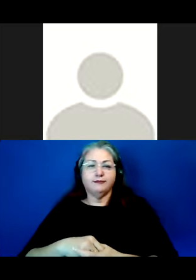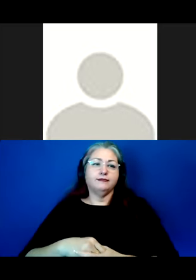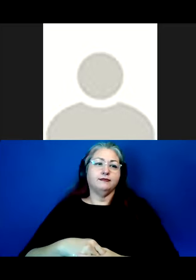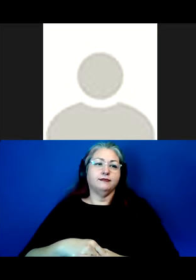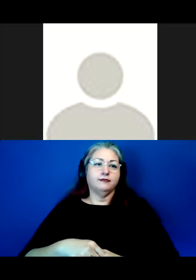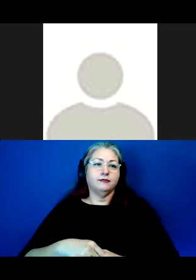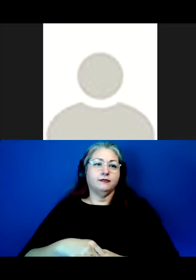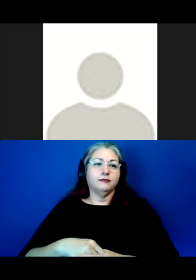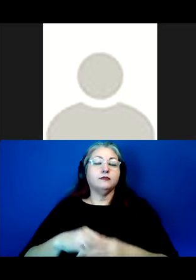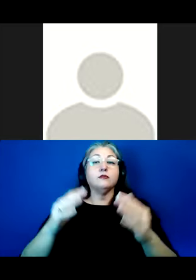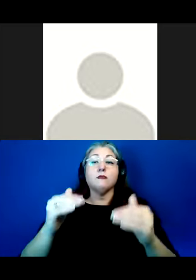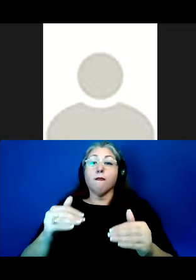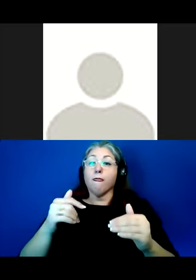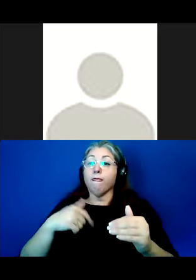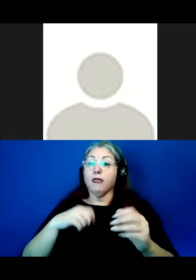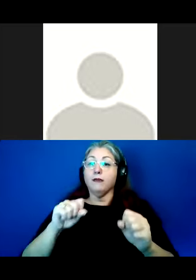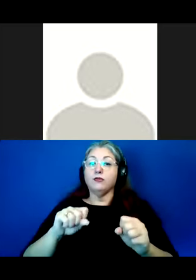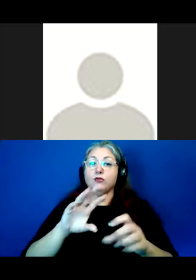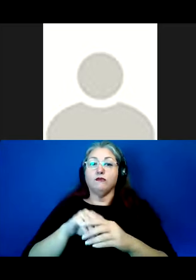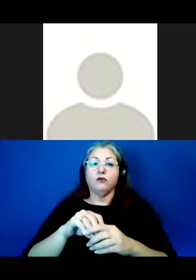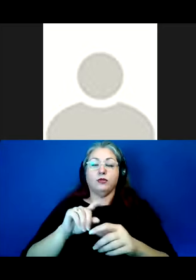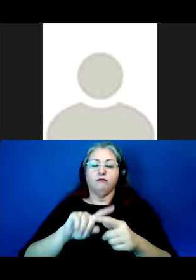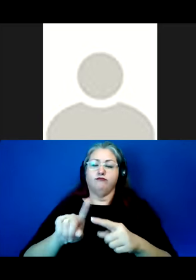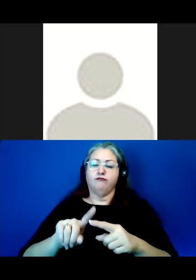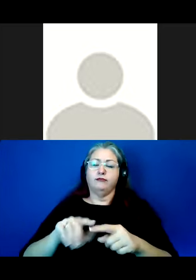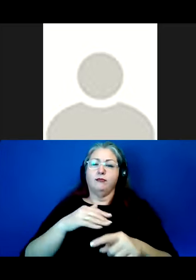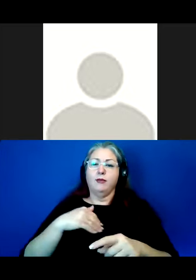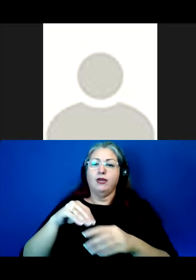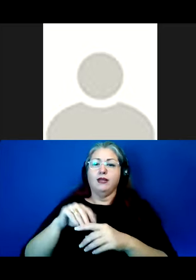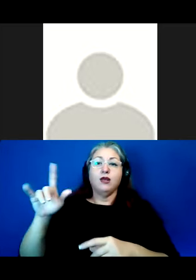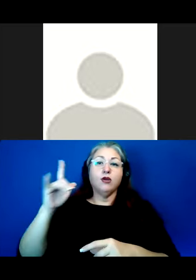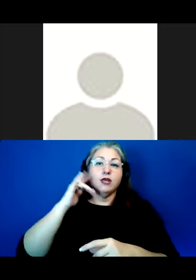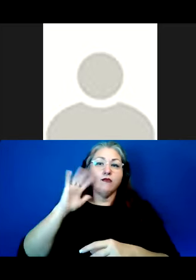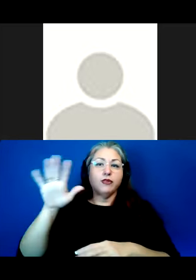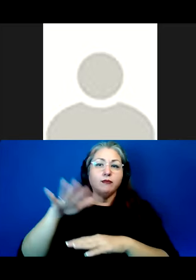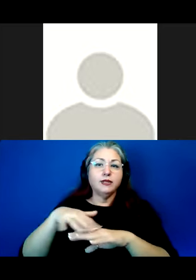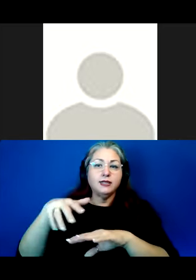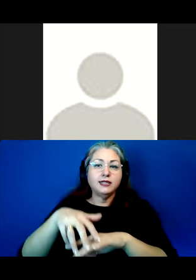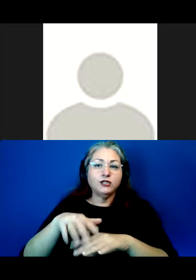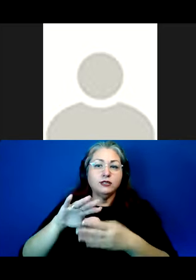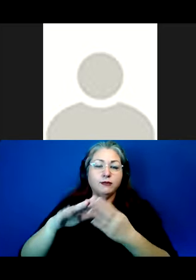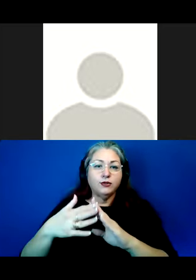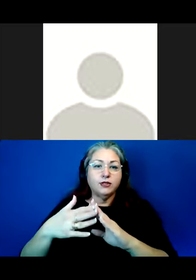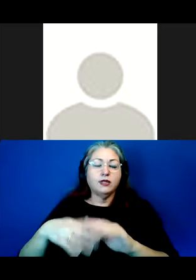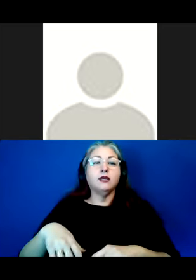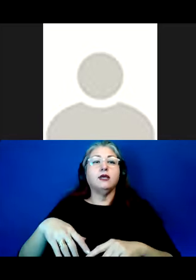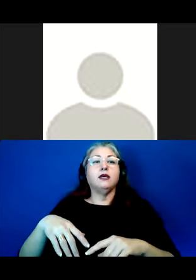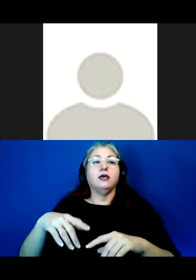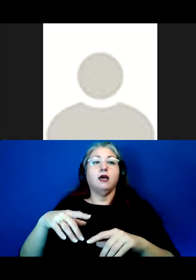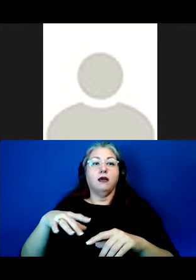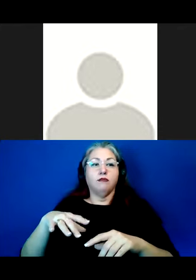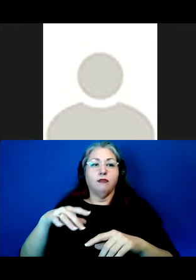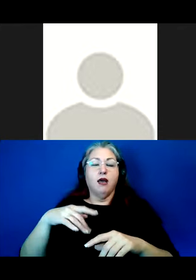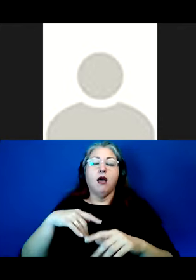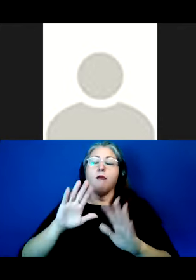I also had the opportunity to engage with a number of members of California's indigenous communities. And from that came to be